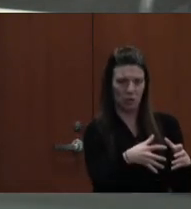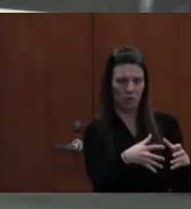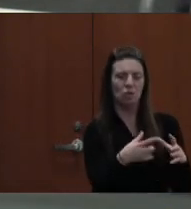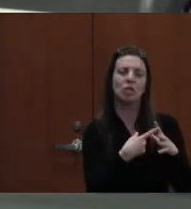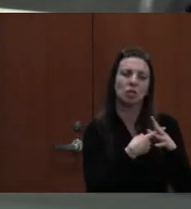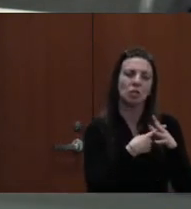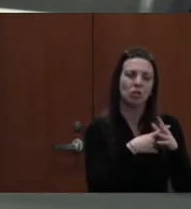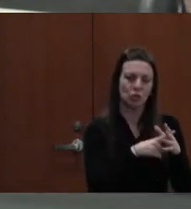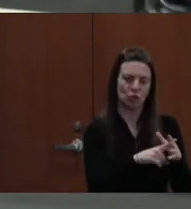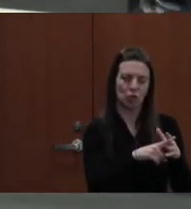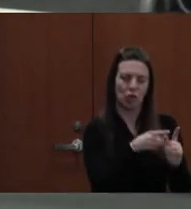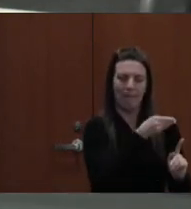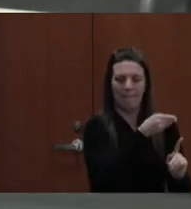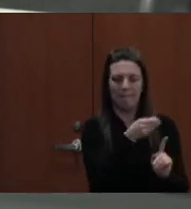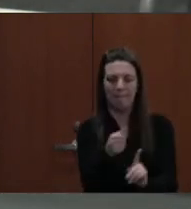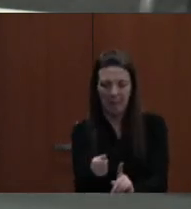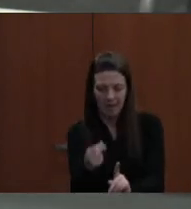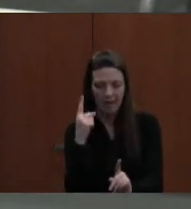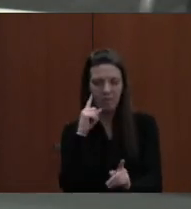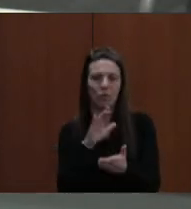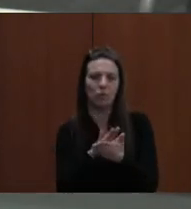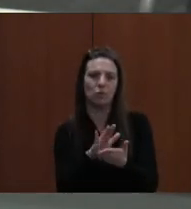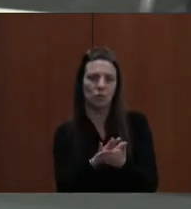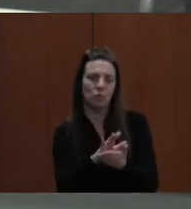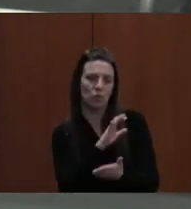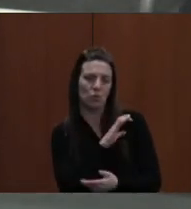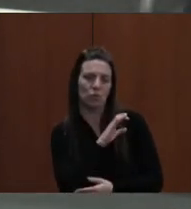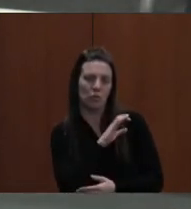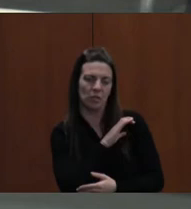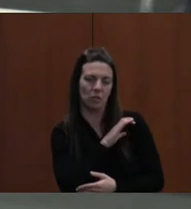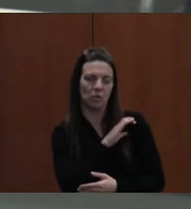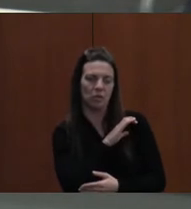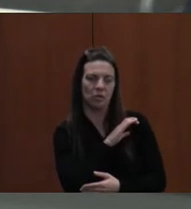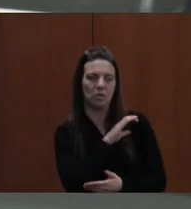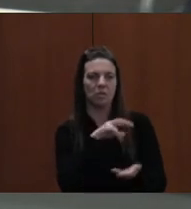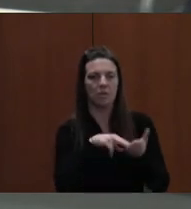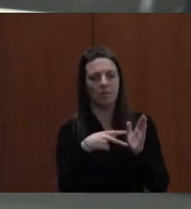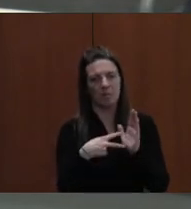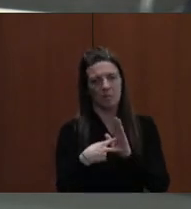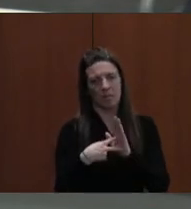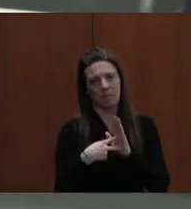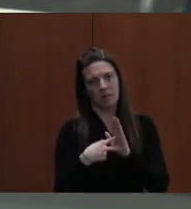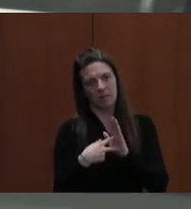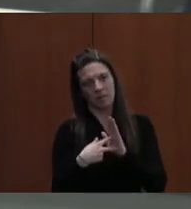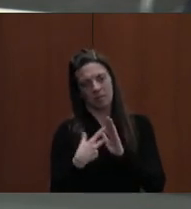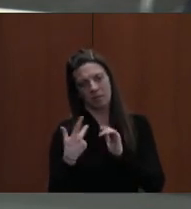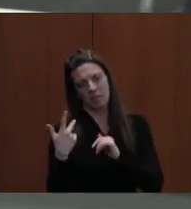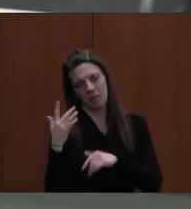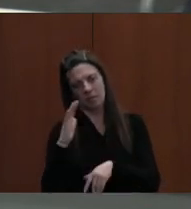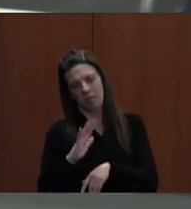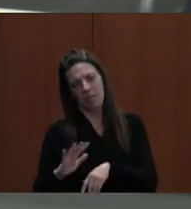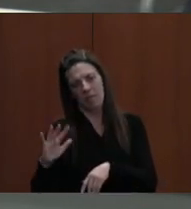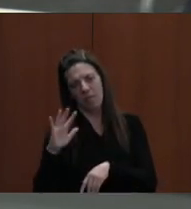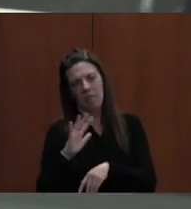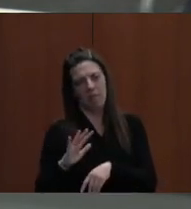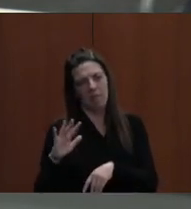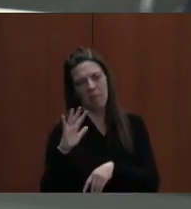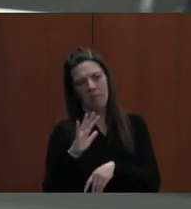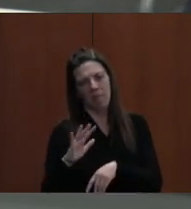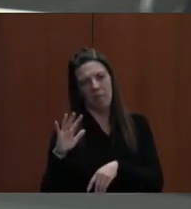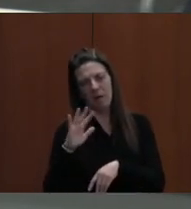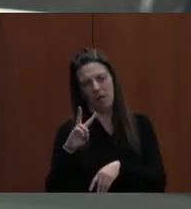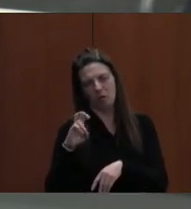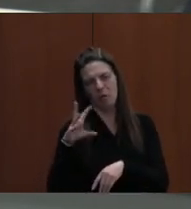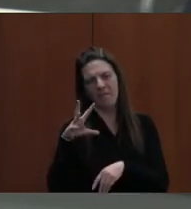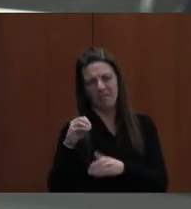MONEY IN THE GENERAL FUND TO GO TO THIS, YOU'RE WITHIN $200,000 ROUGHLY, YOU KNOW, HALF, QUARTER MILLION ROUGHLY OF BEING FULL.